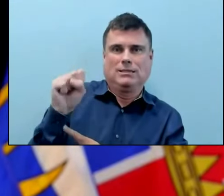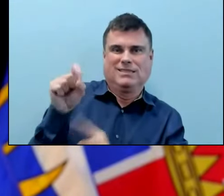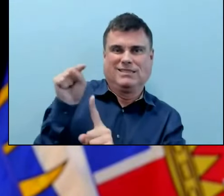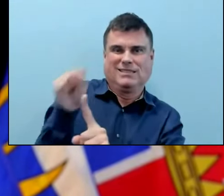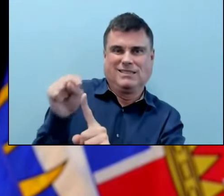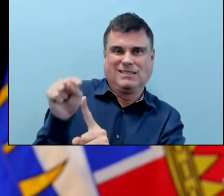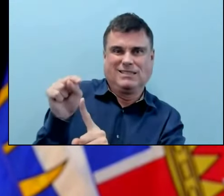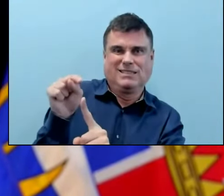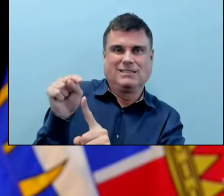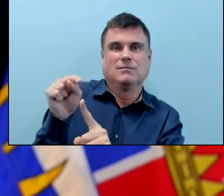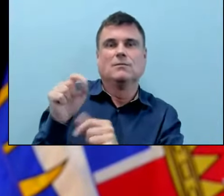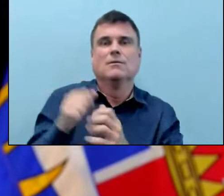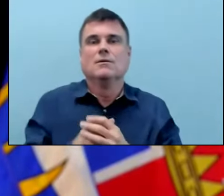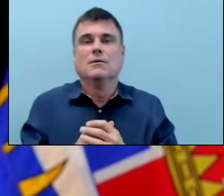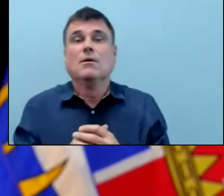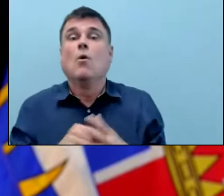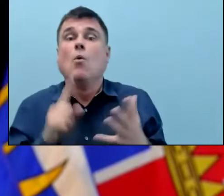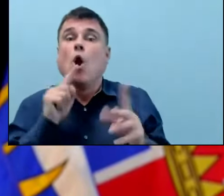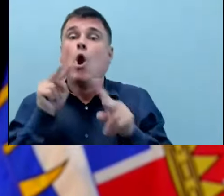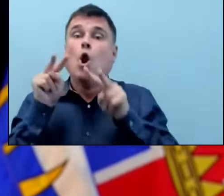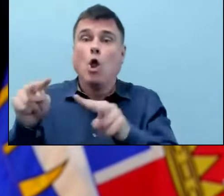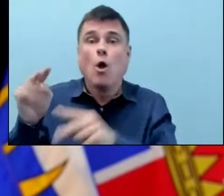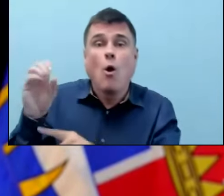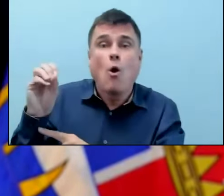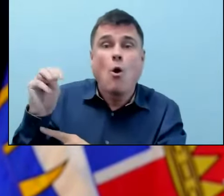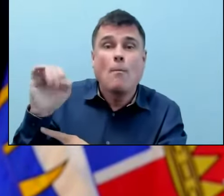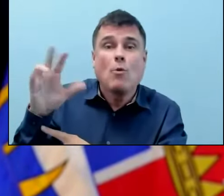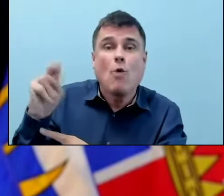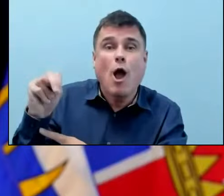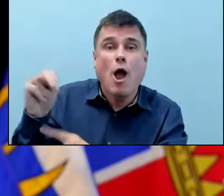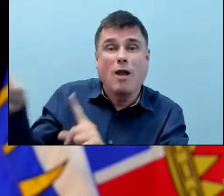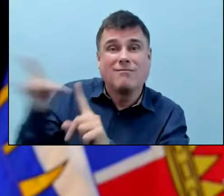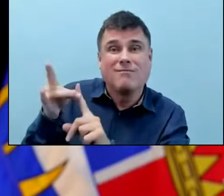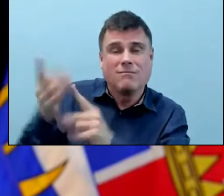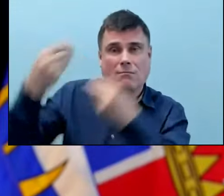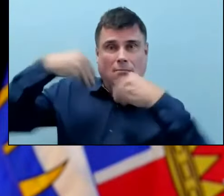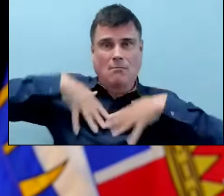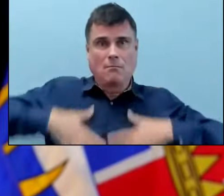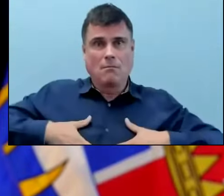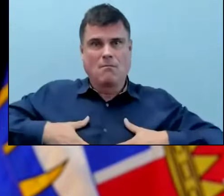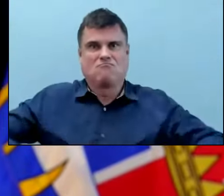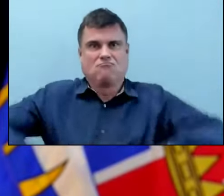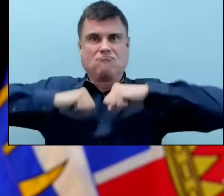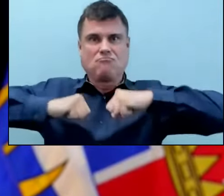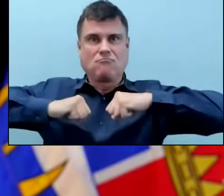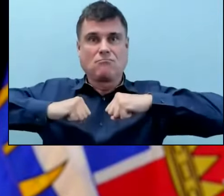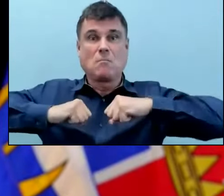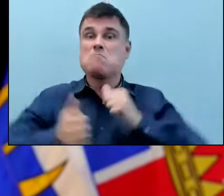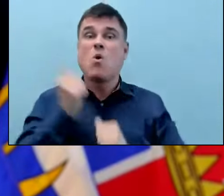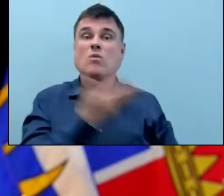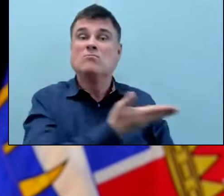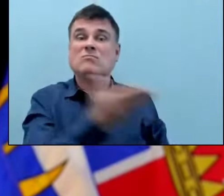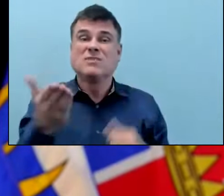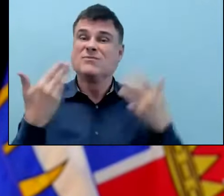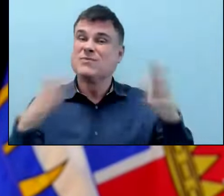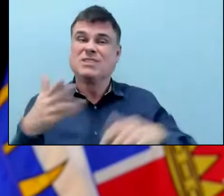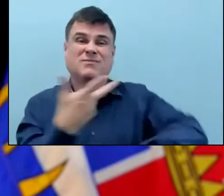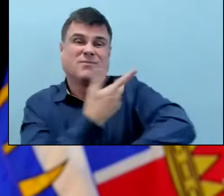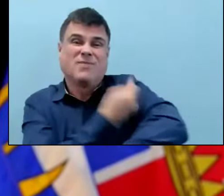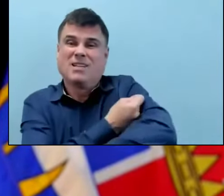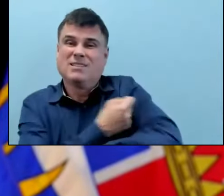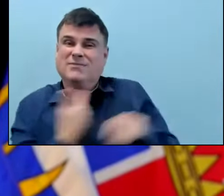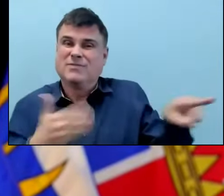exposure and infection. But the vast majority of those people are vaccinated. So it is a boost to their vaccine